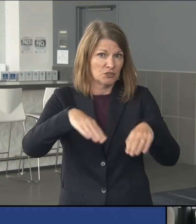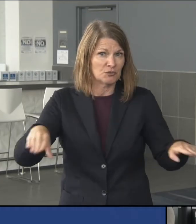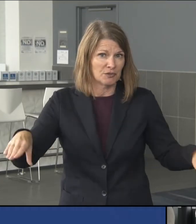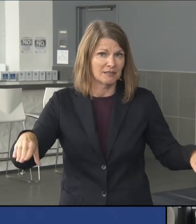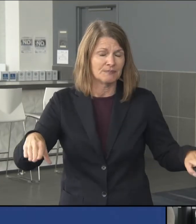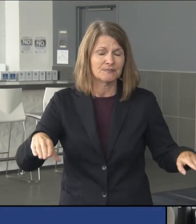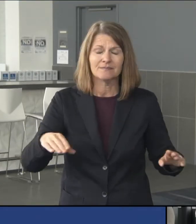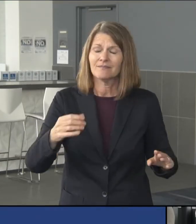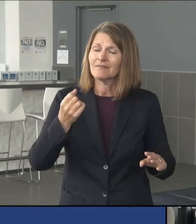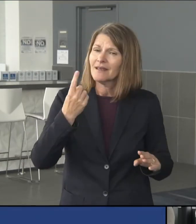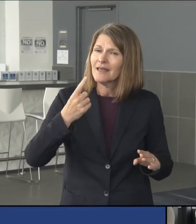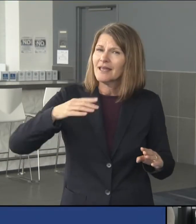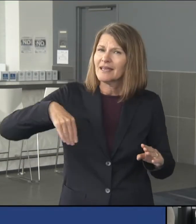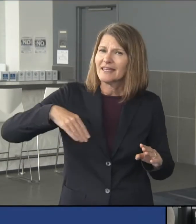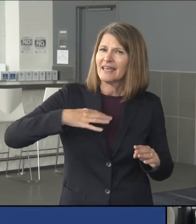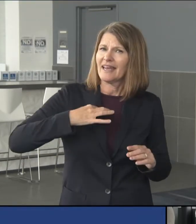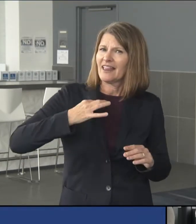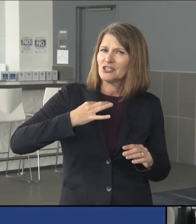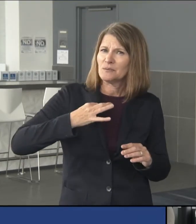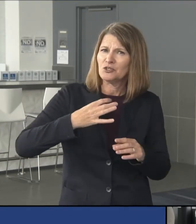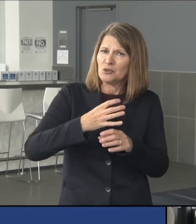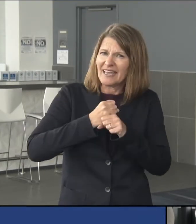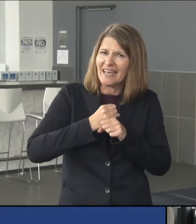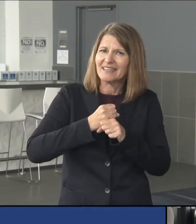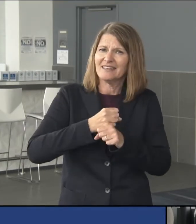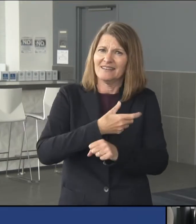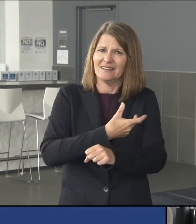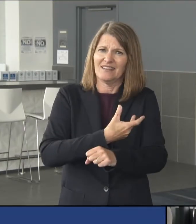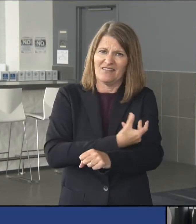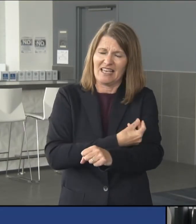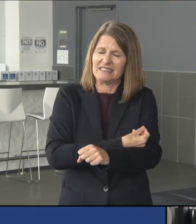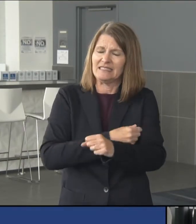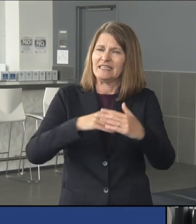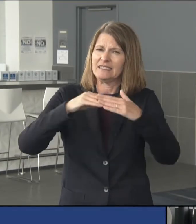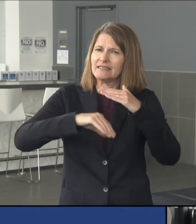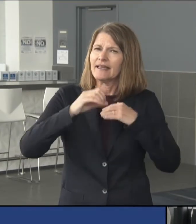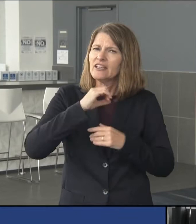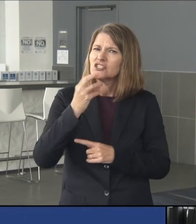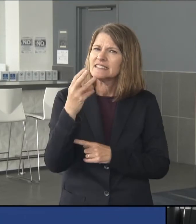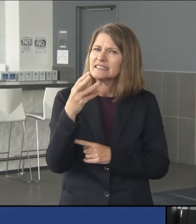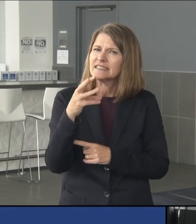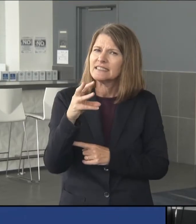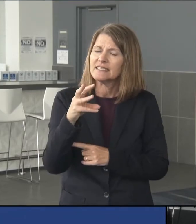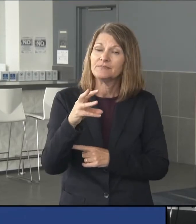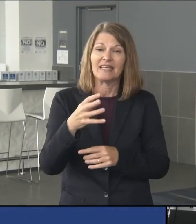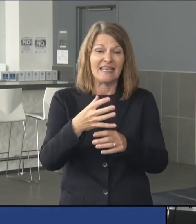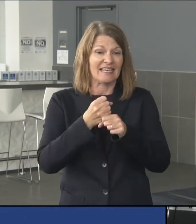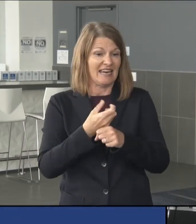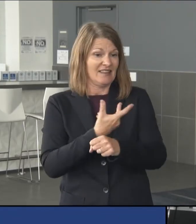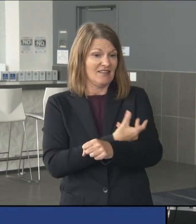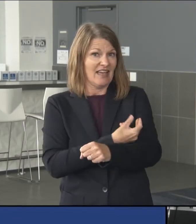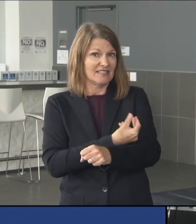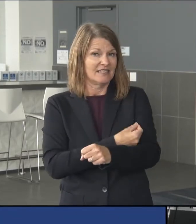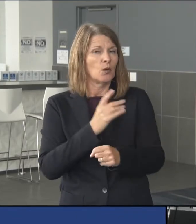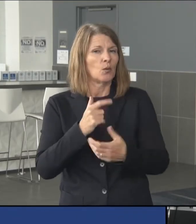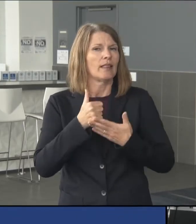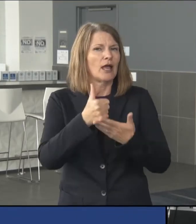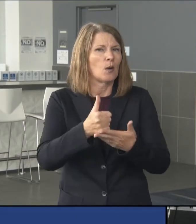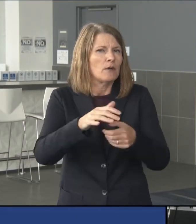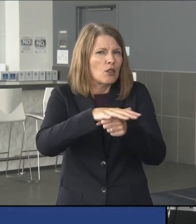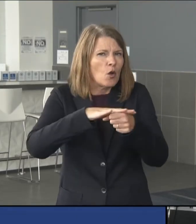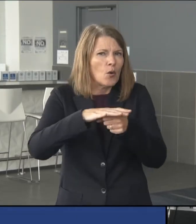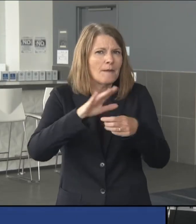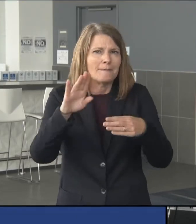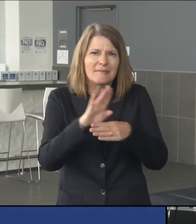We are not yet eligible to get the vaccine, who are not yet eligible to get the vaccine. Getting the vaccine will help our local